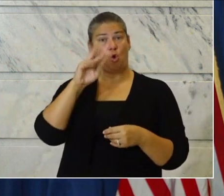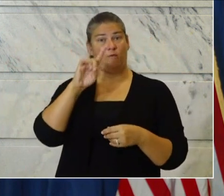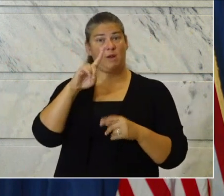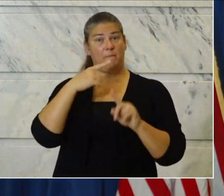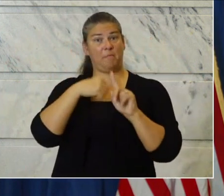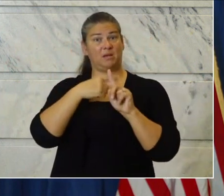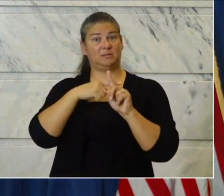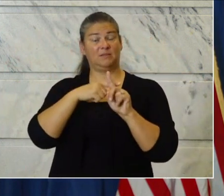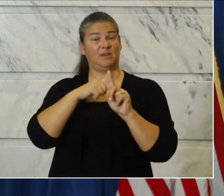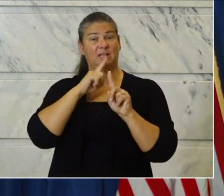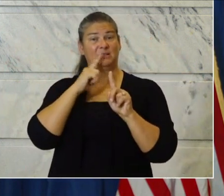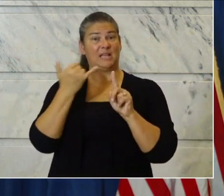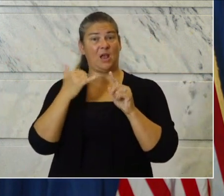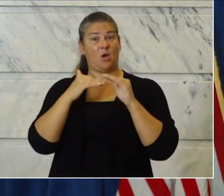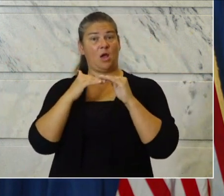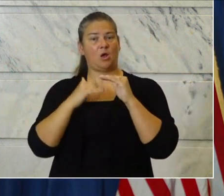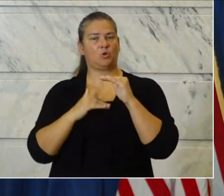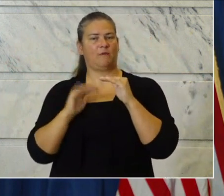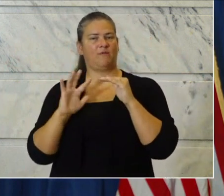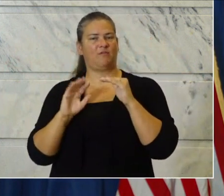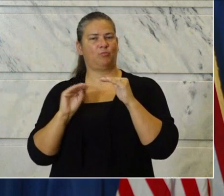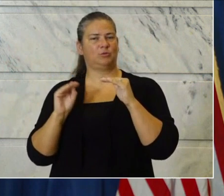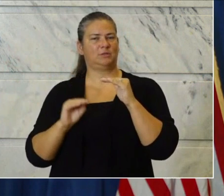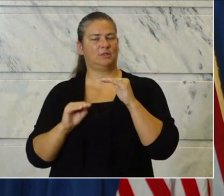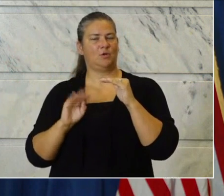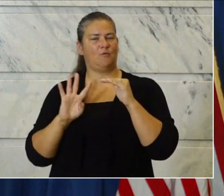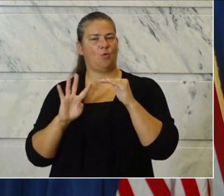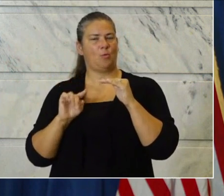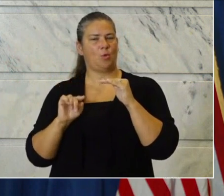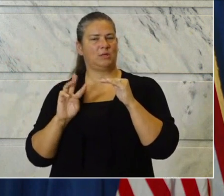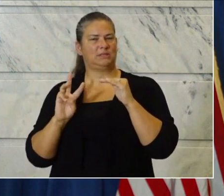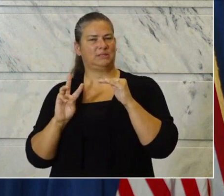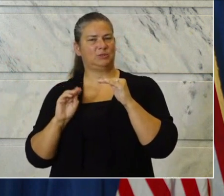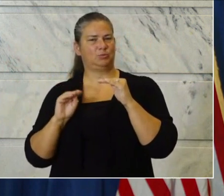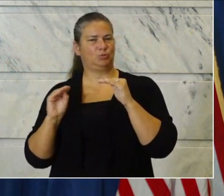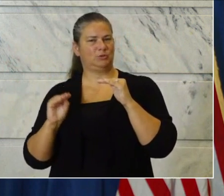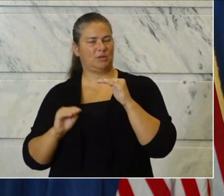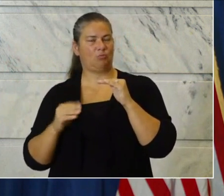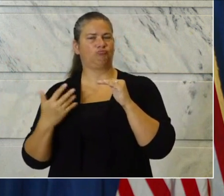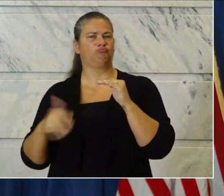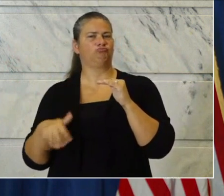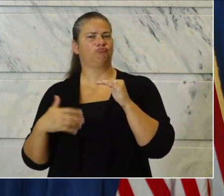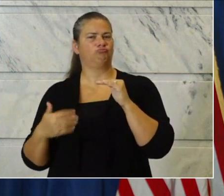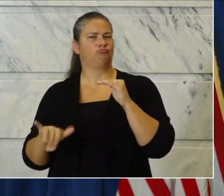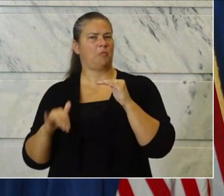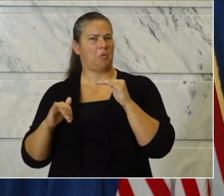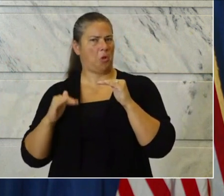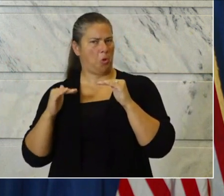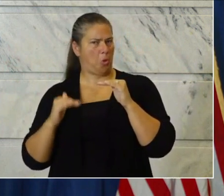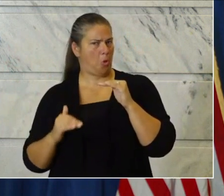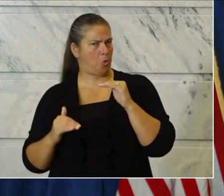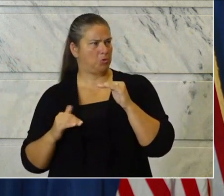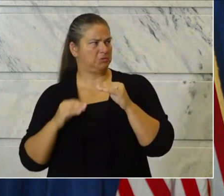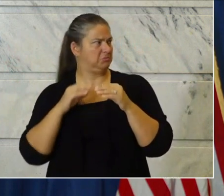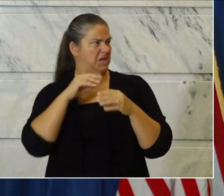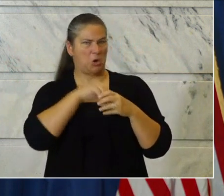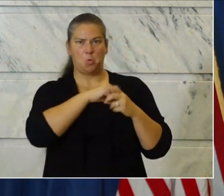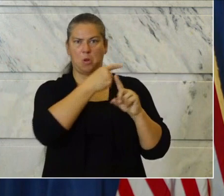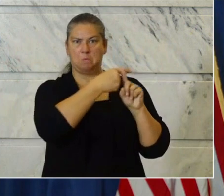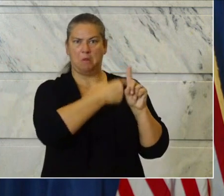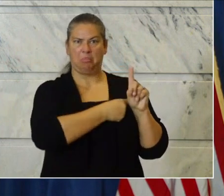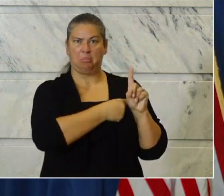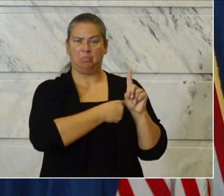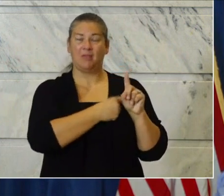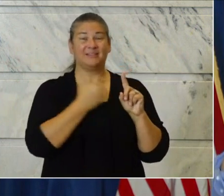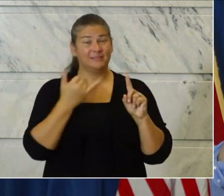5% again. Again, it's 4.64%. Now, that's one of the lowest numbers we've had in the past four or so weeks. It's still too high.